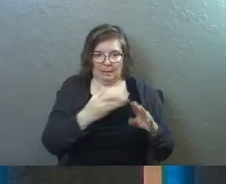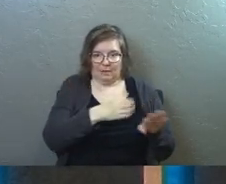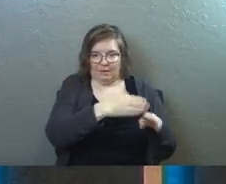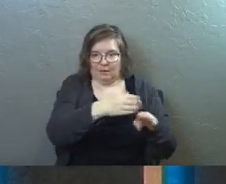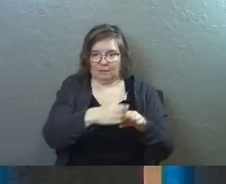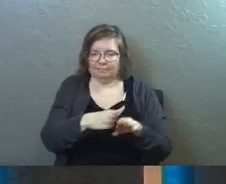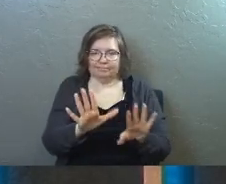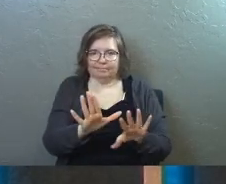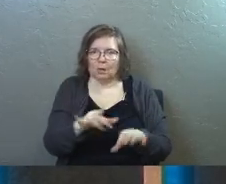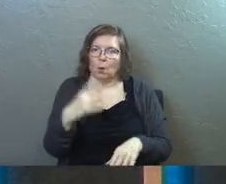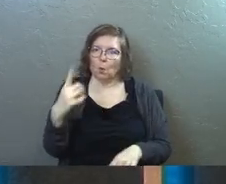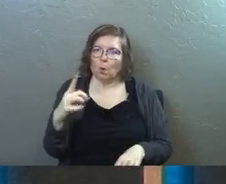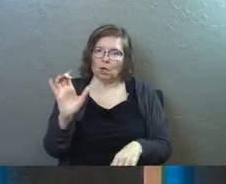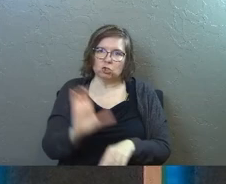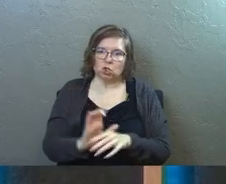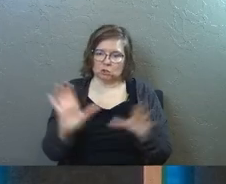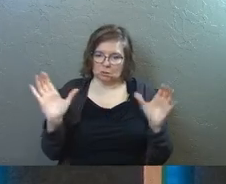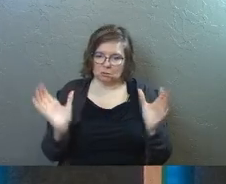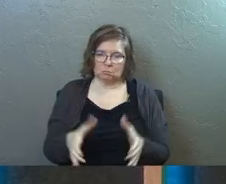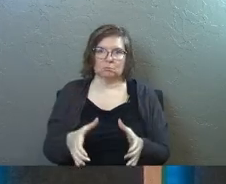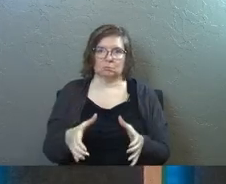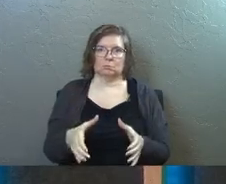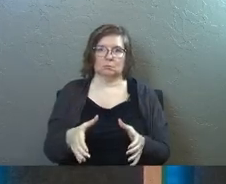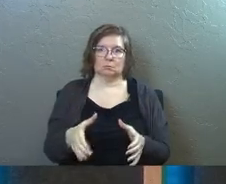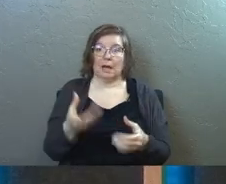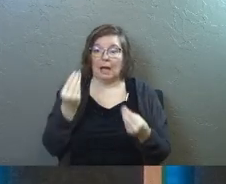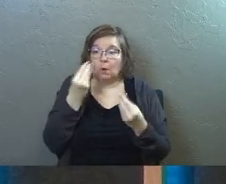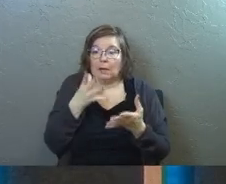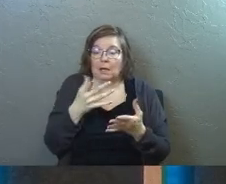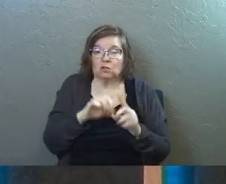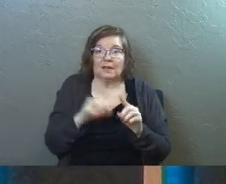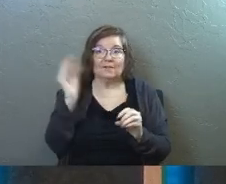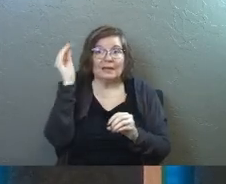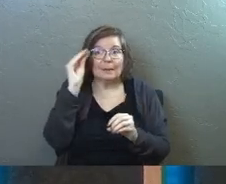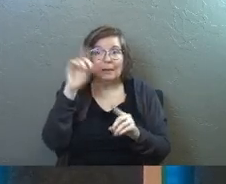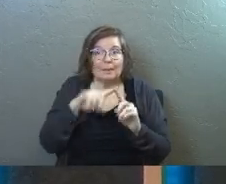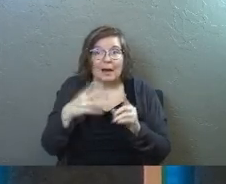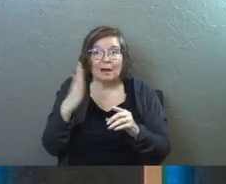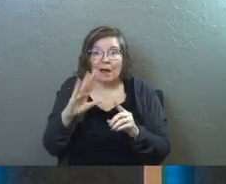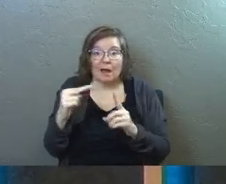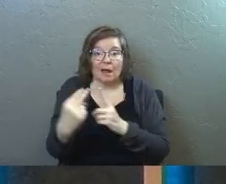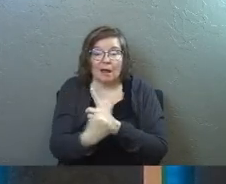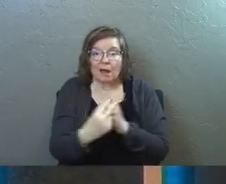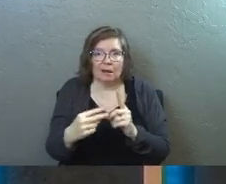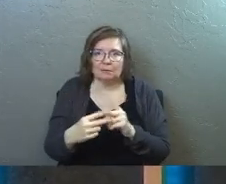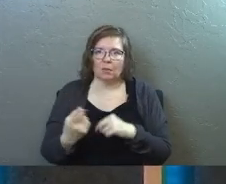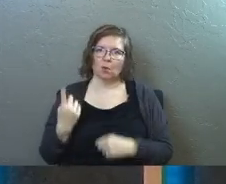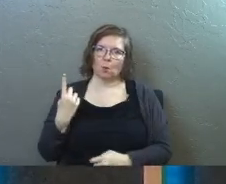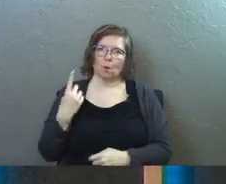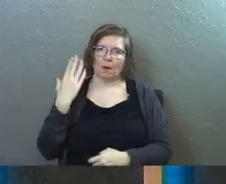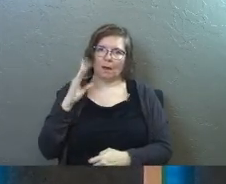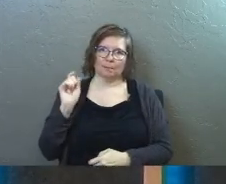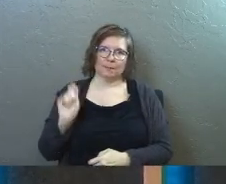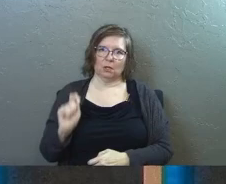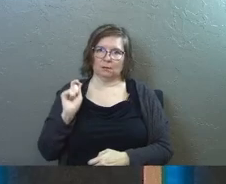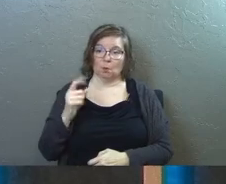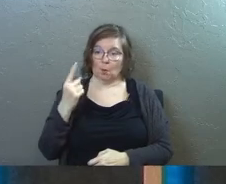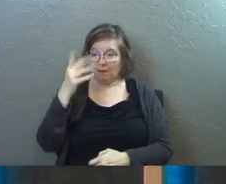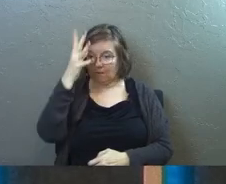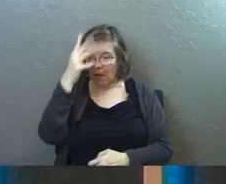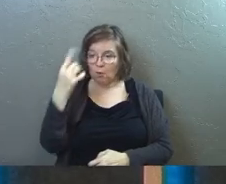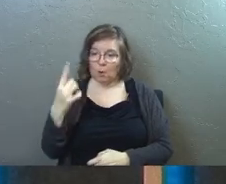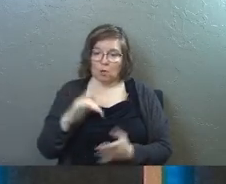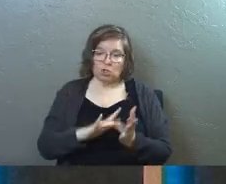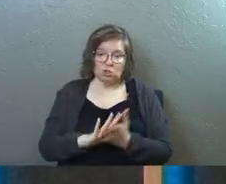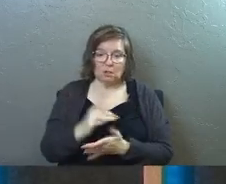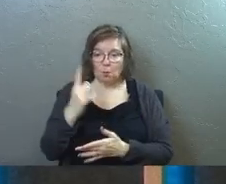you've got there's only one church I don't care your different opinions about God there's only one God God there's one father